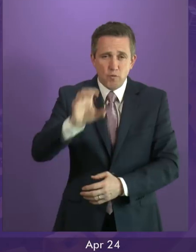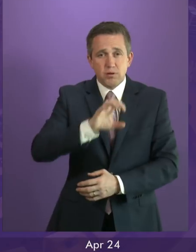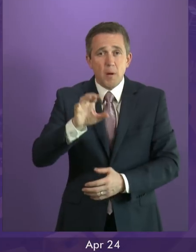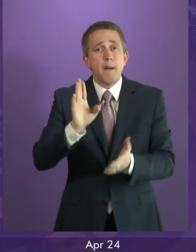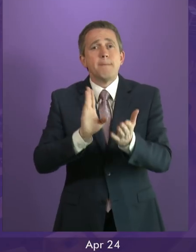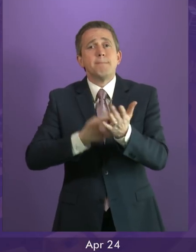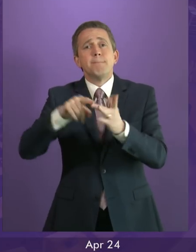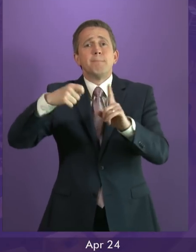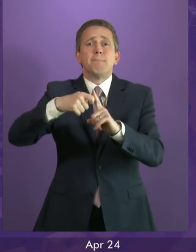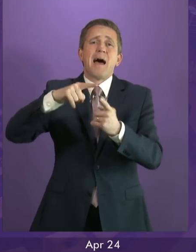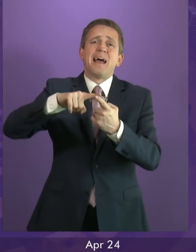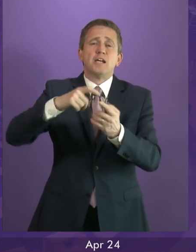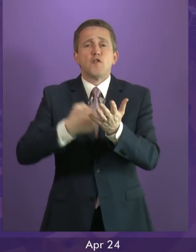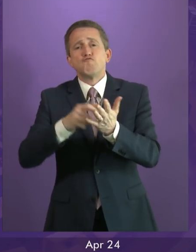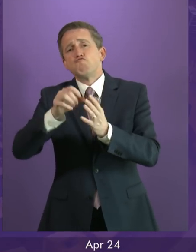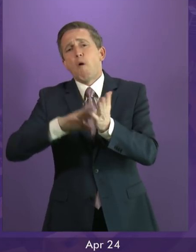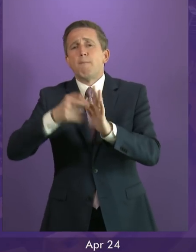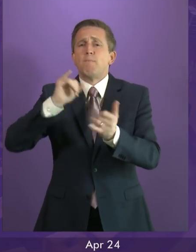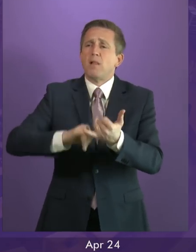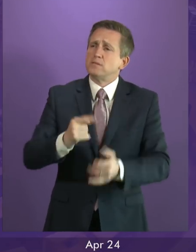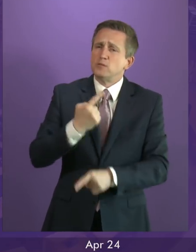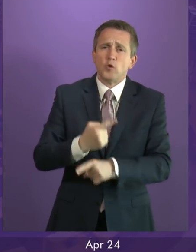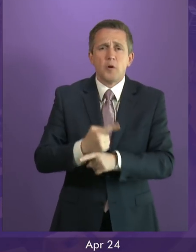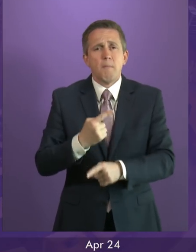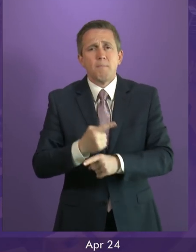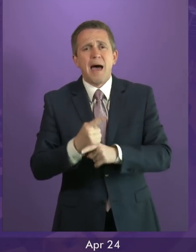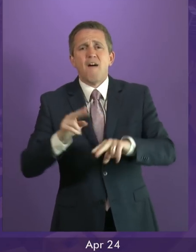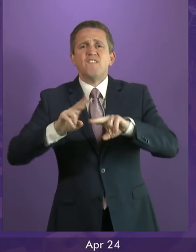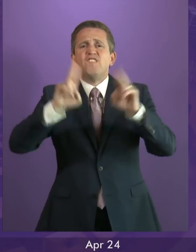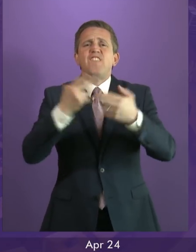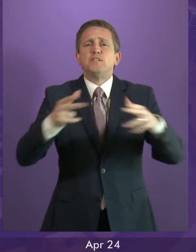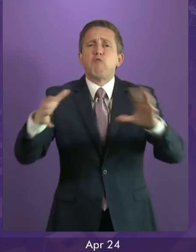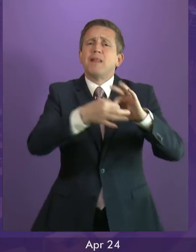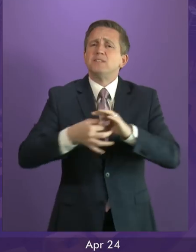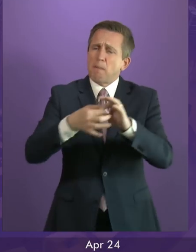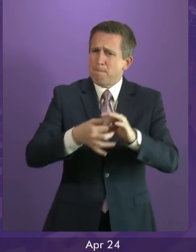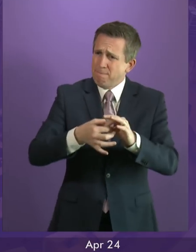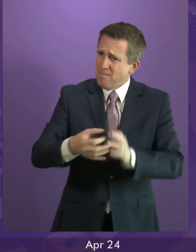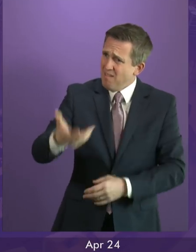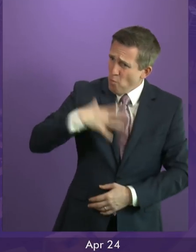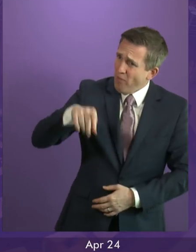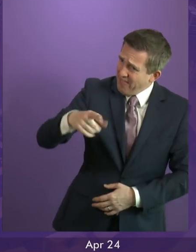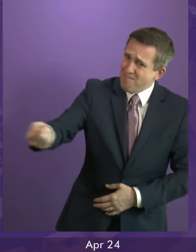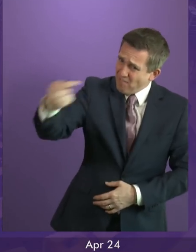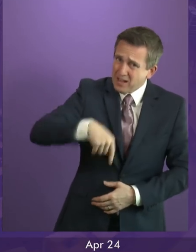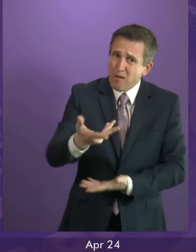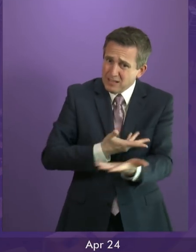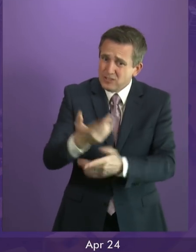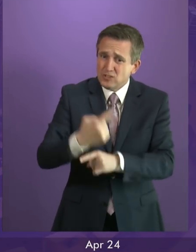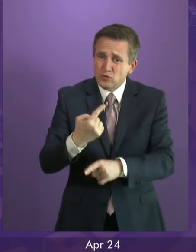Rumbles is shouting federalism. fine, come forward, sit down with us and let's discuss. But you know what?